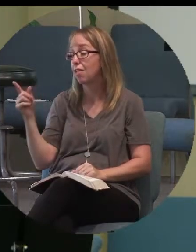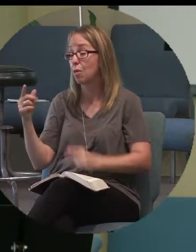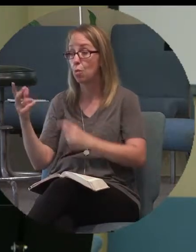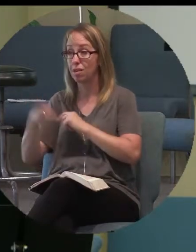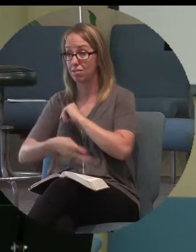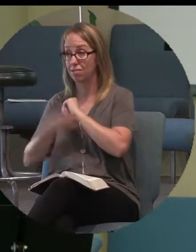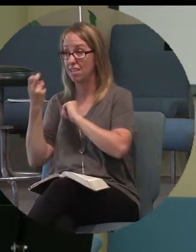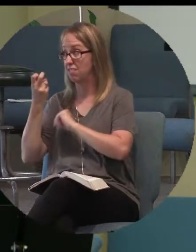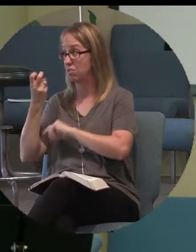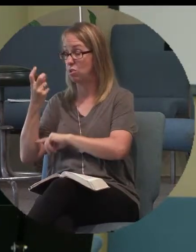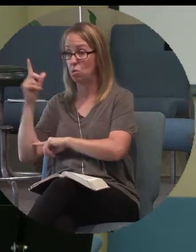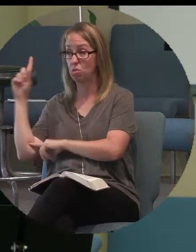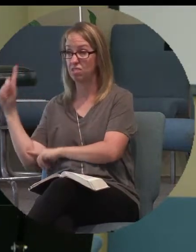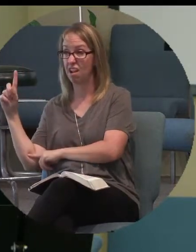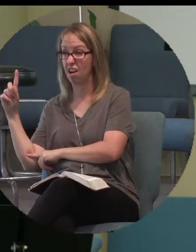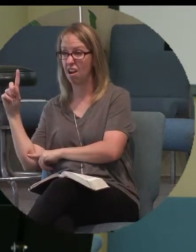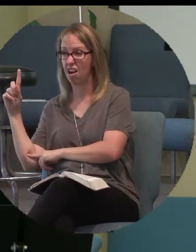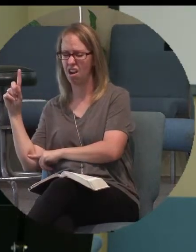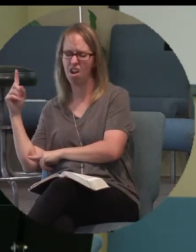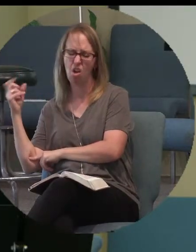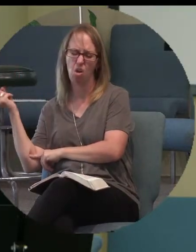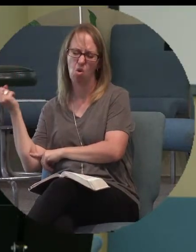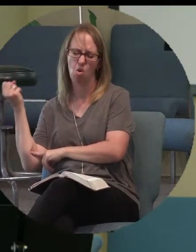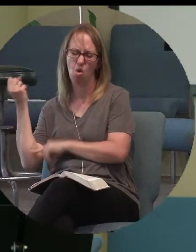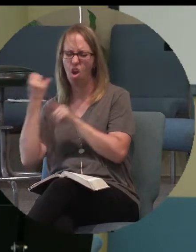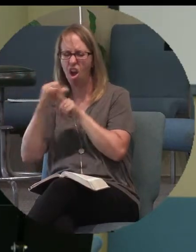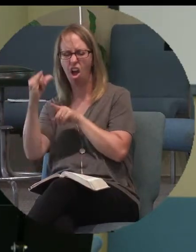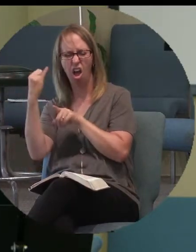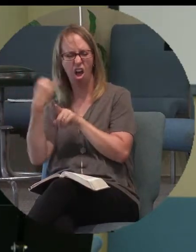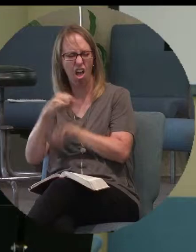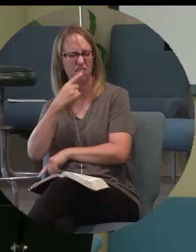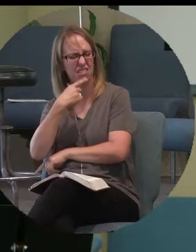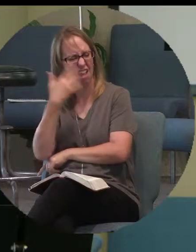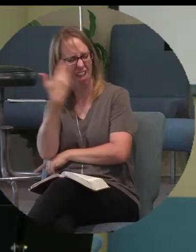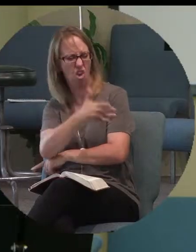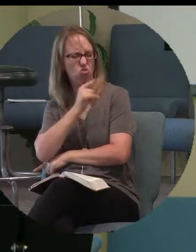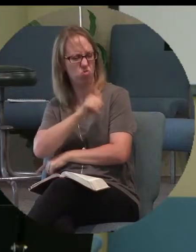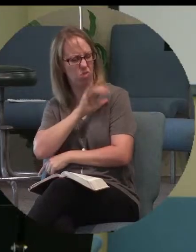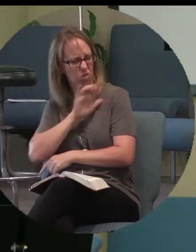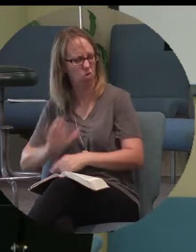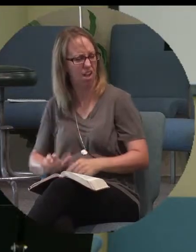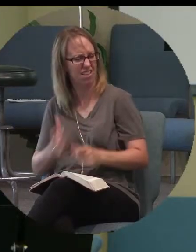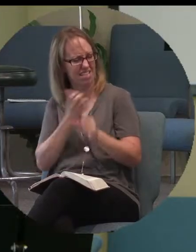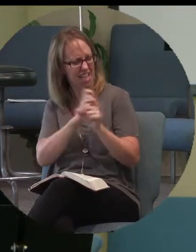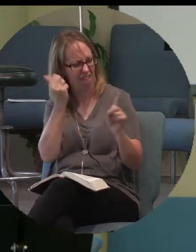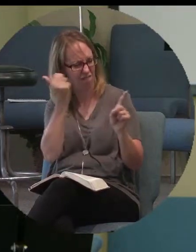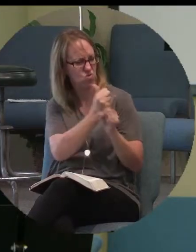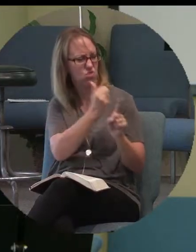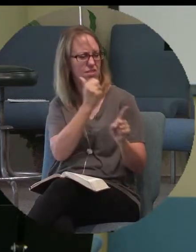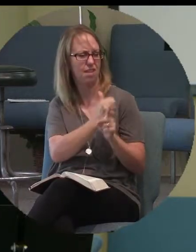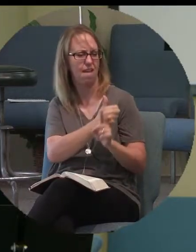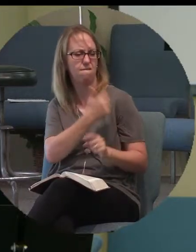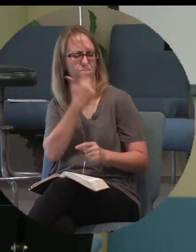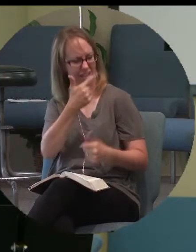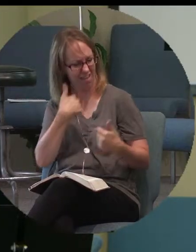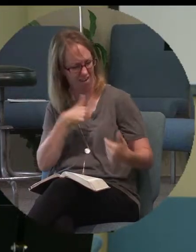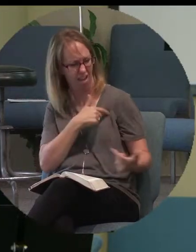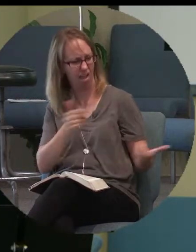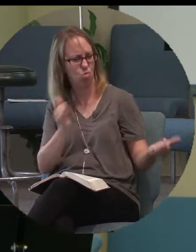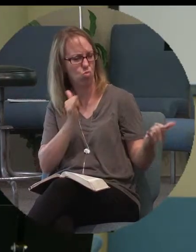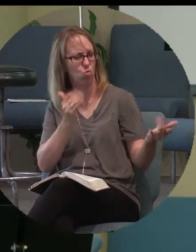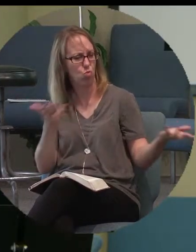was hurling abuse at him, saying, Are you not the Christ? Save yourself and us.